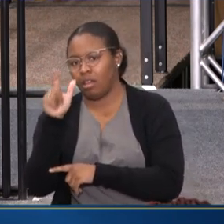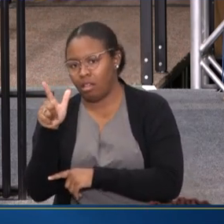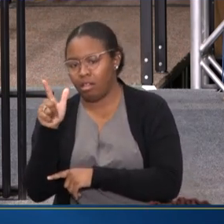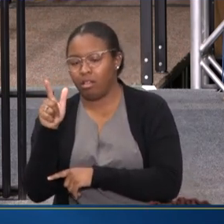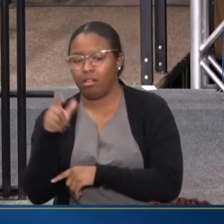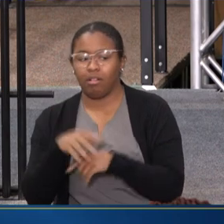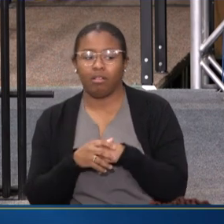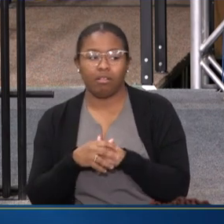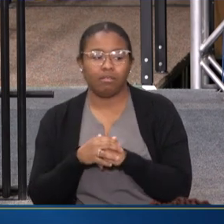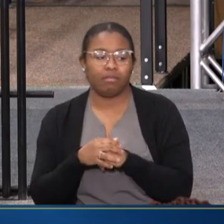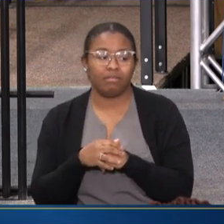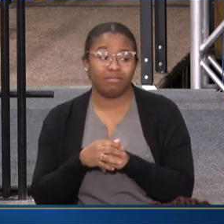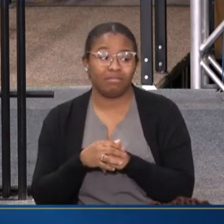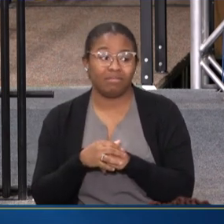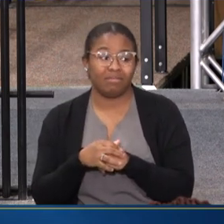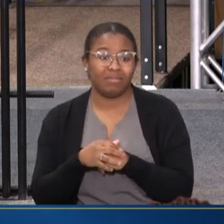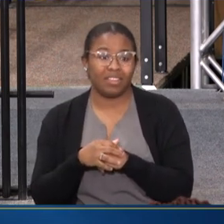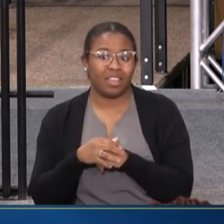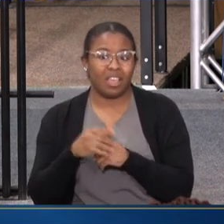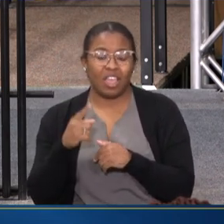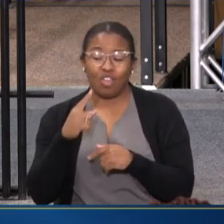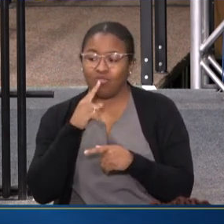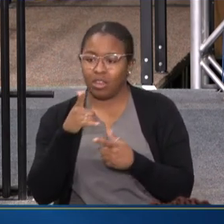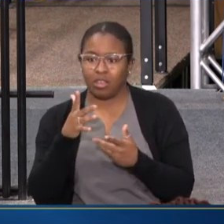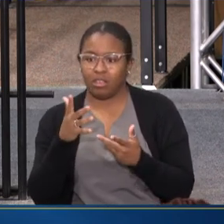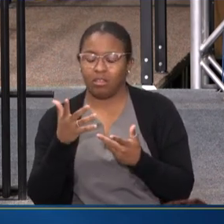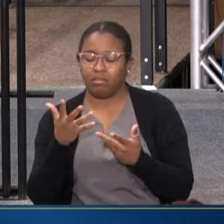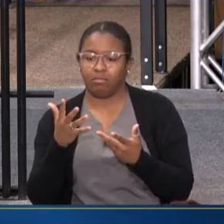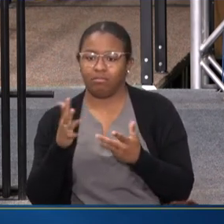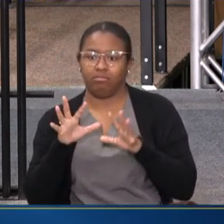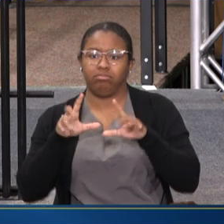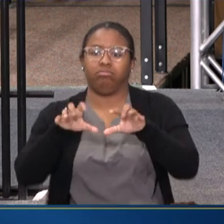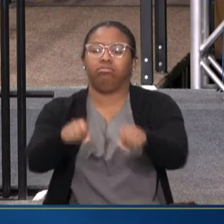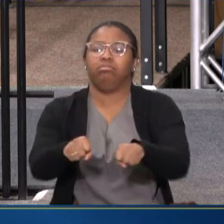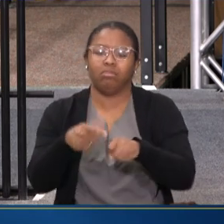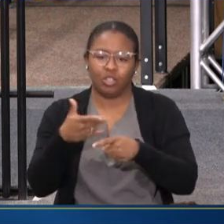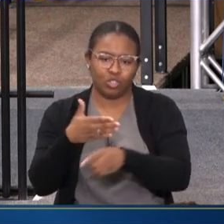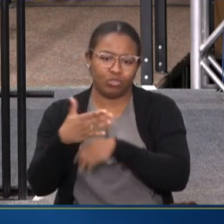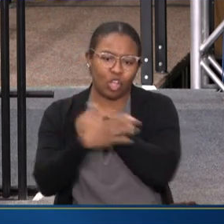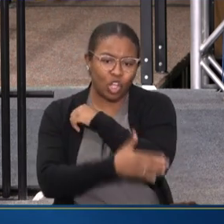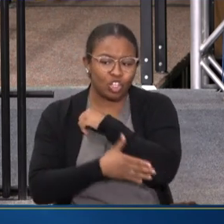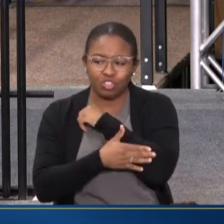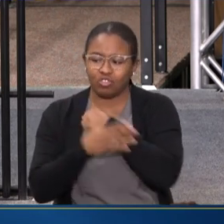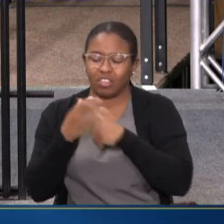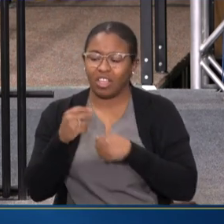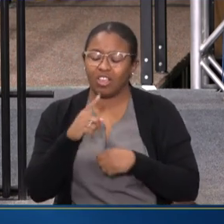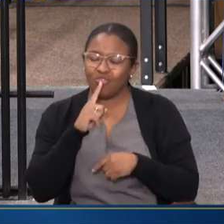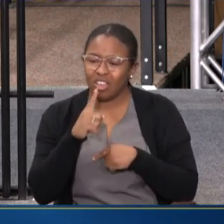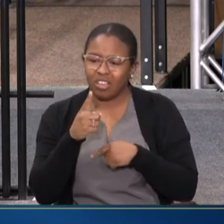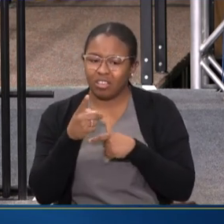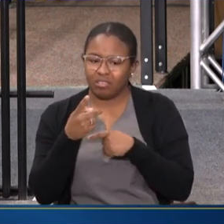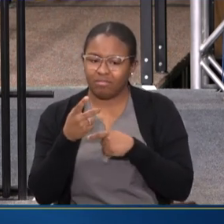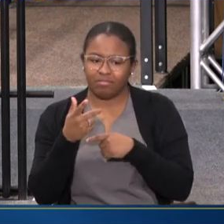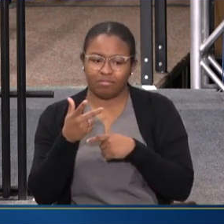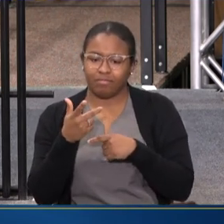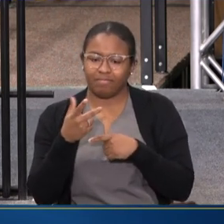IS SWEEPING THE COUNTRY, AND IT'S A VERY, VERY DIFFICULT